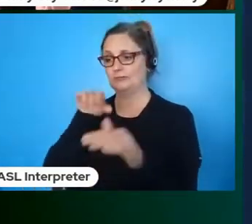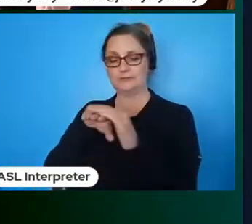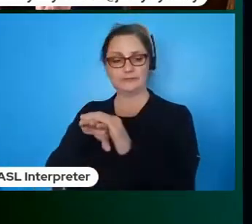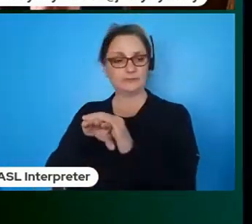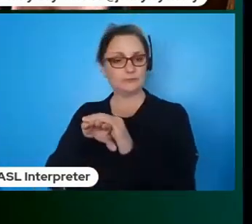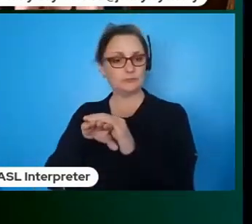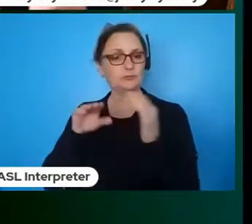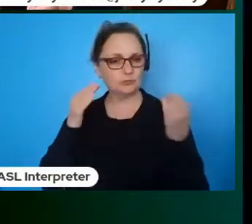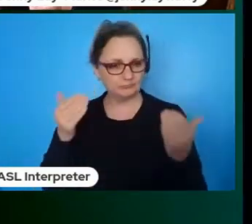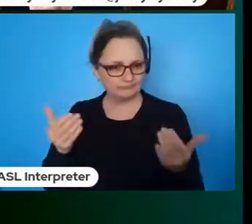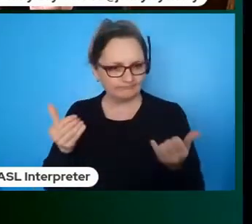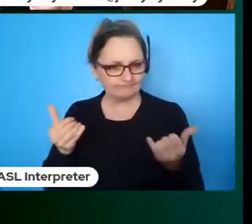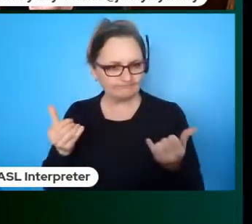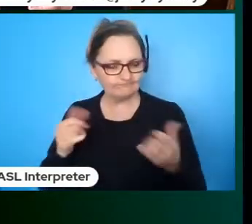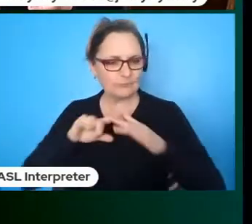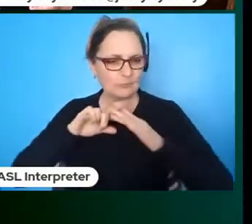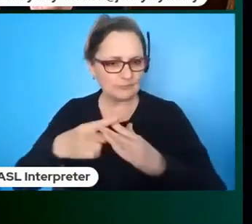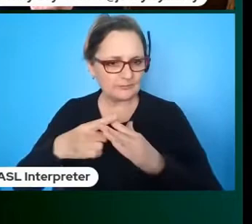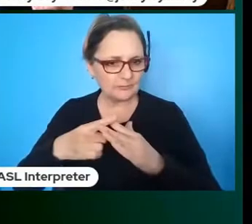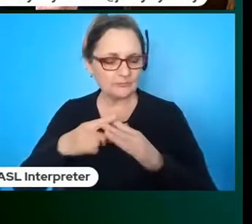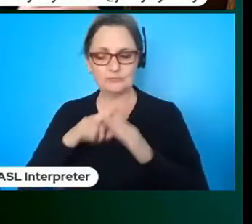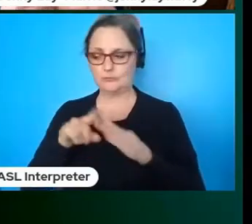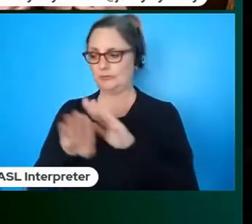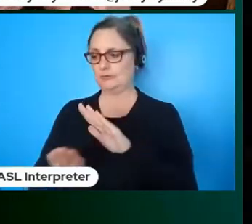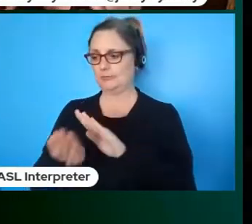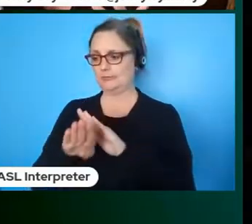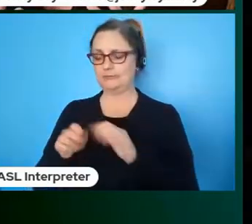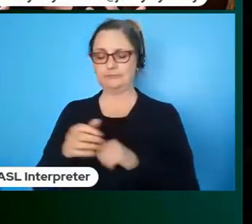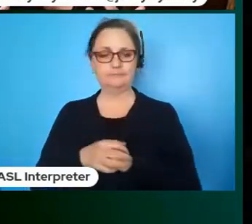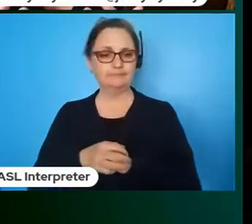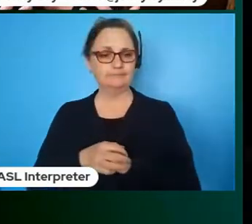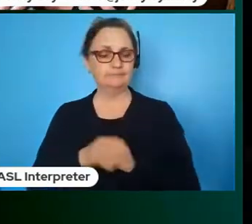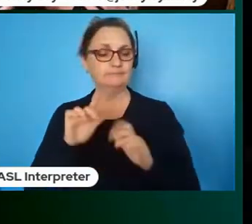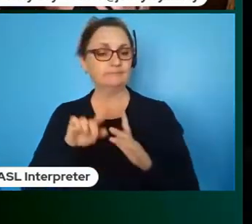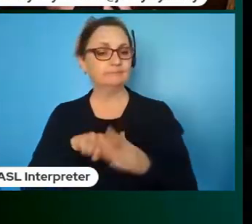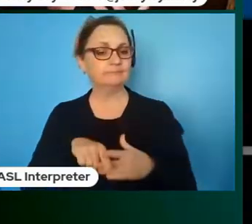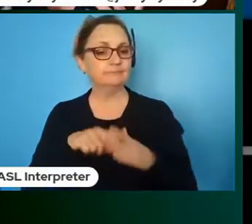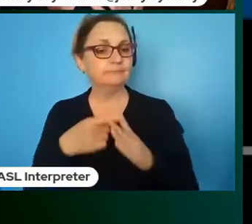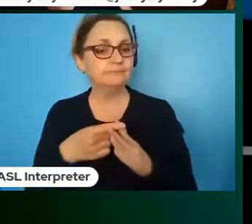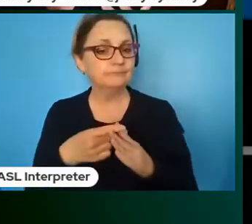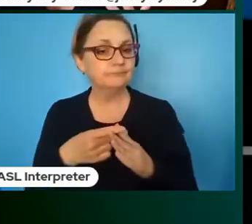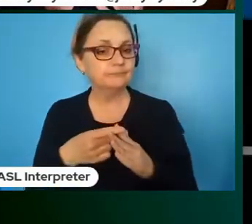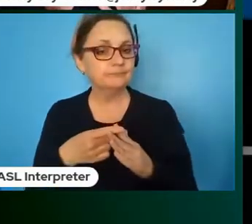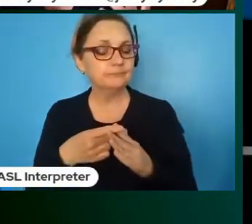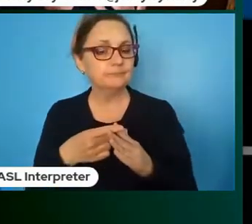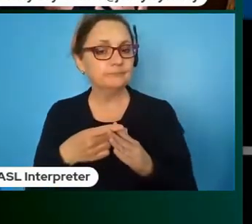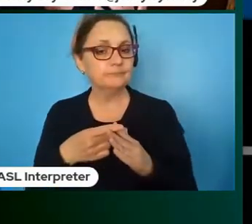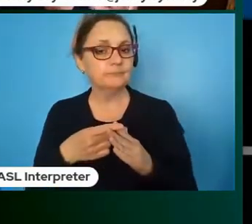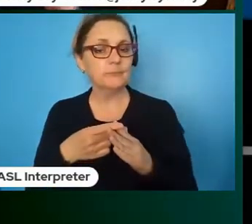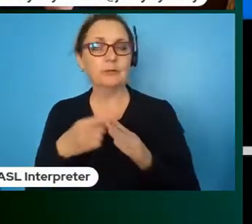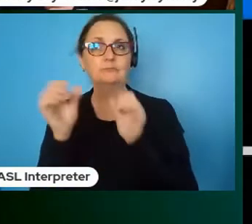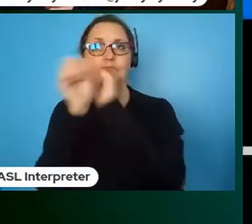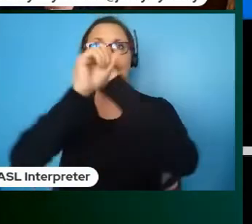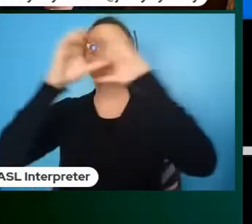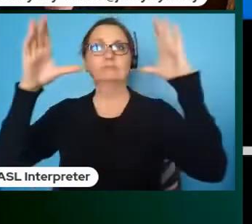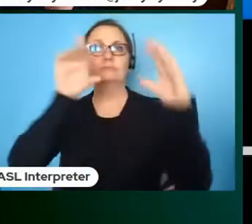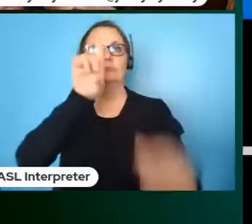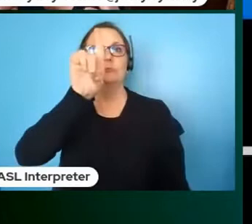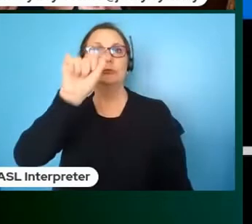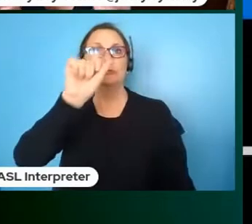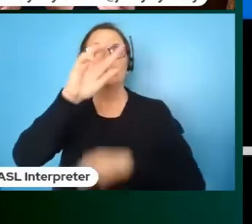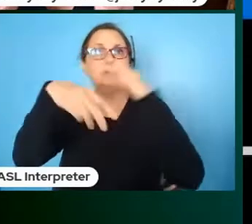in folks we're going to start with some basics and we're going to start by looking at what disability is in the world